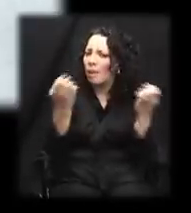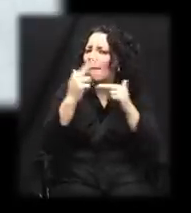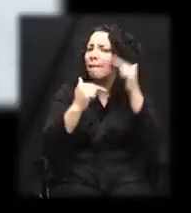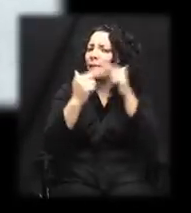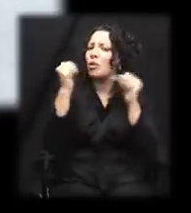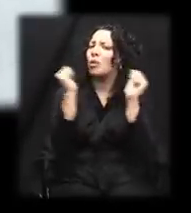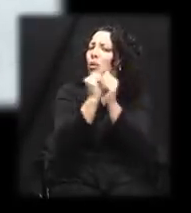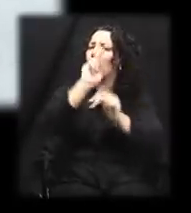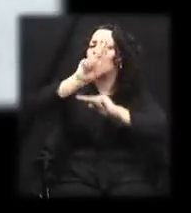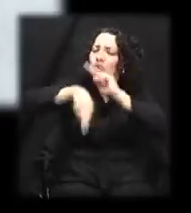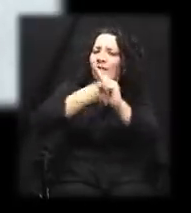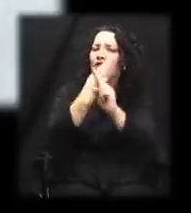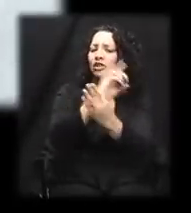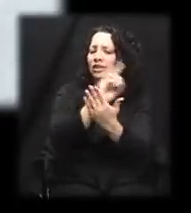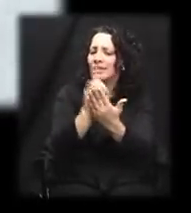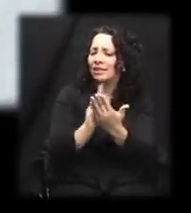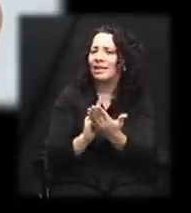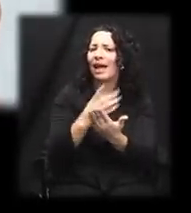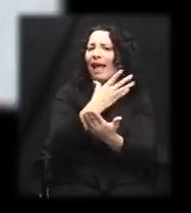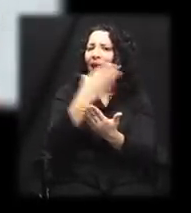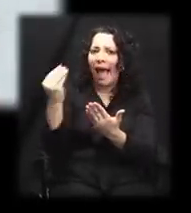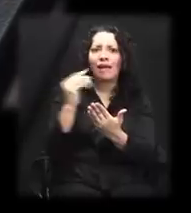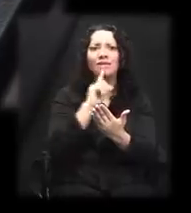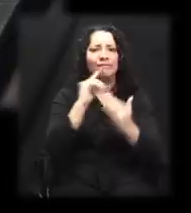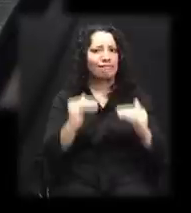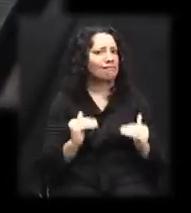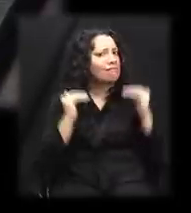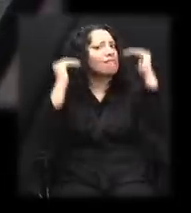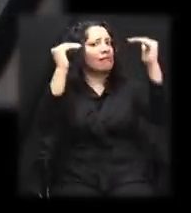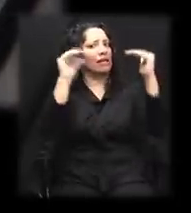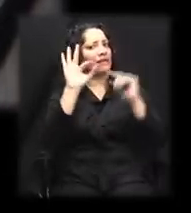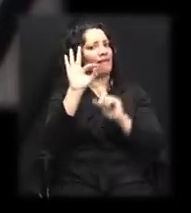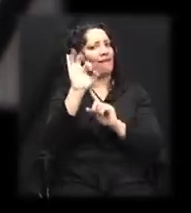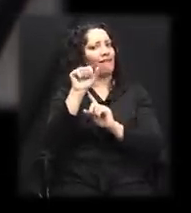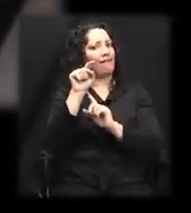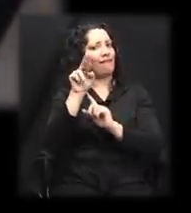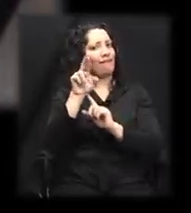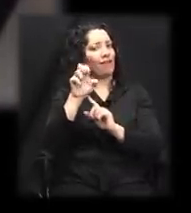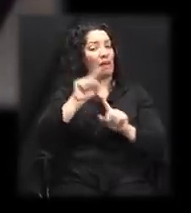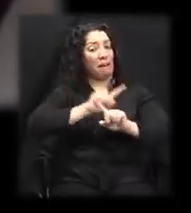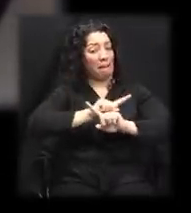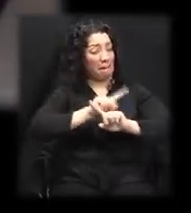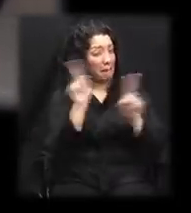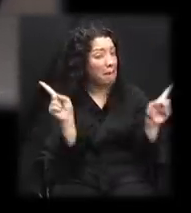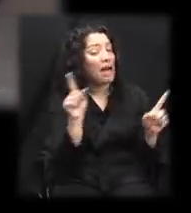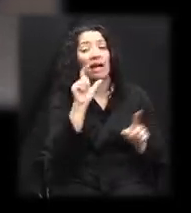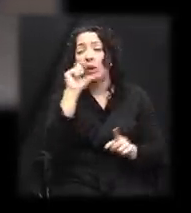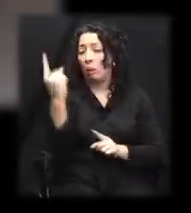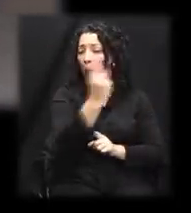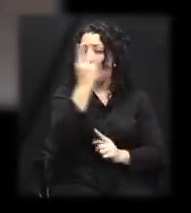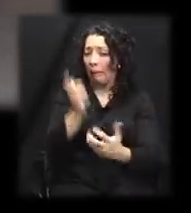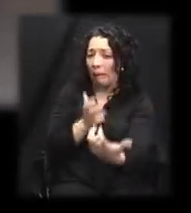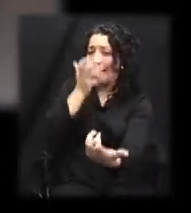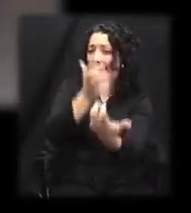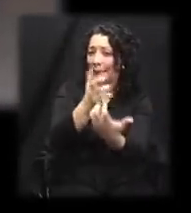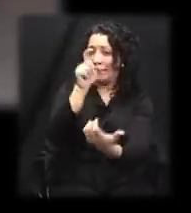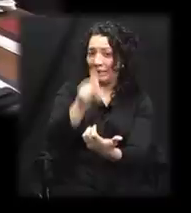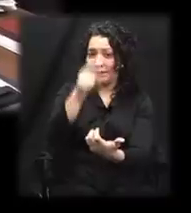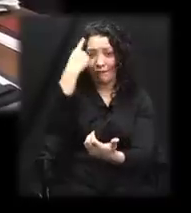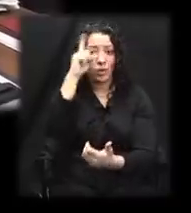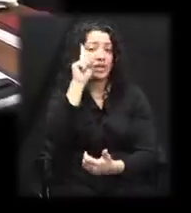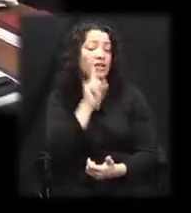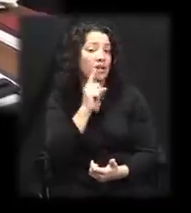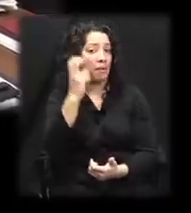the most advanced features, these may not meet the needs of all people who are deaf-blind. Additional devices or software to